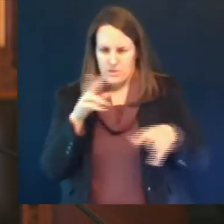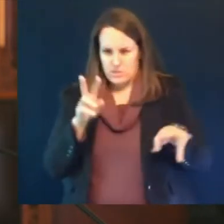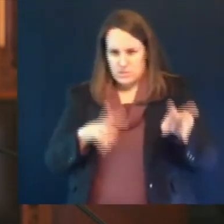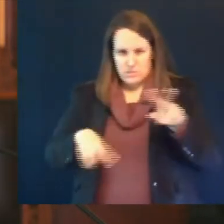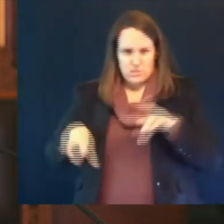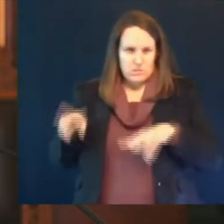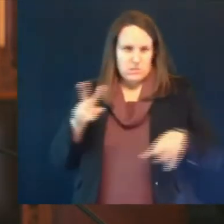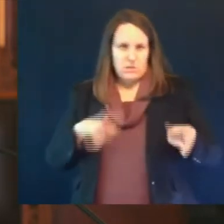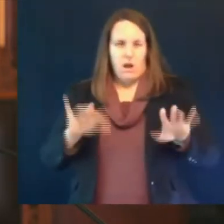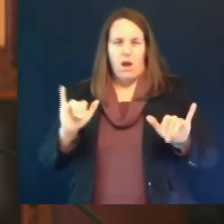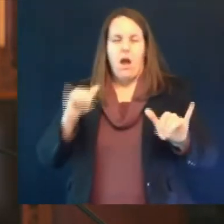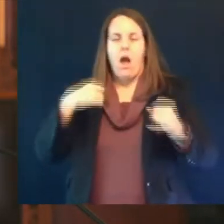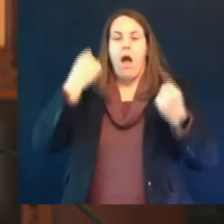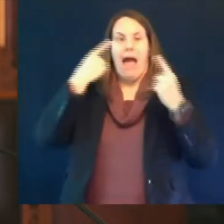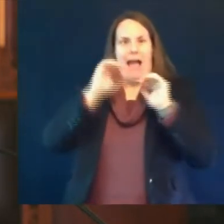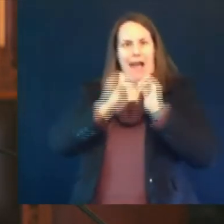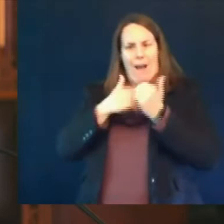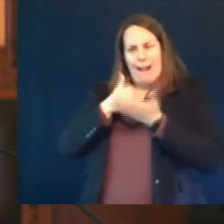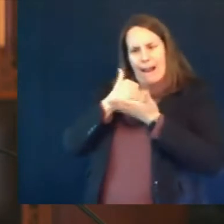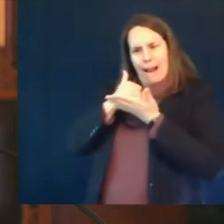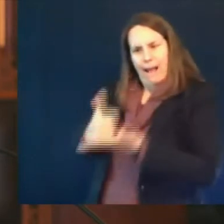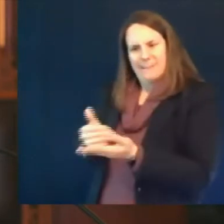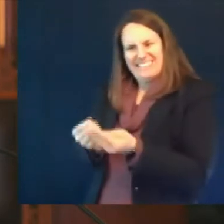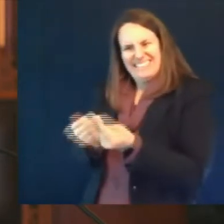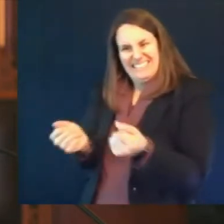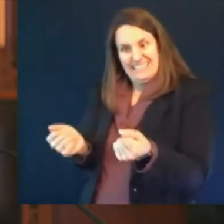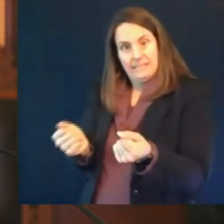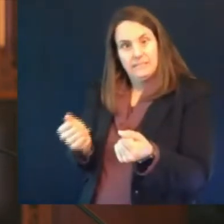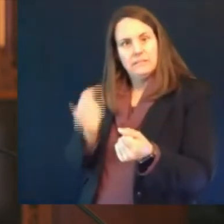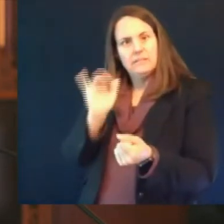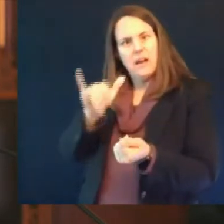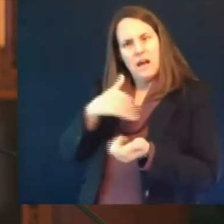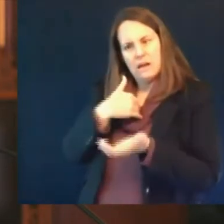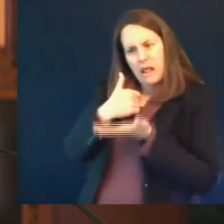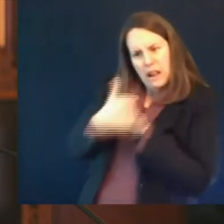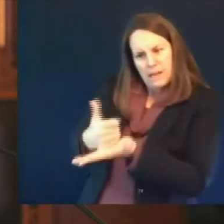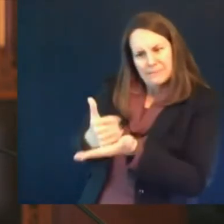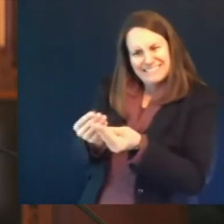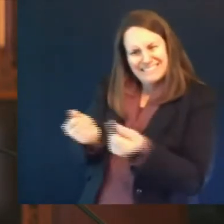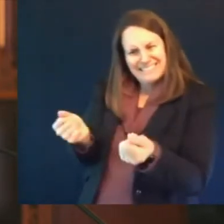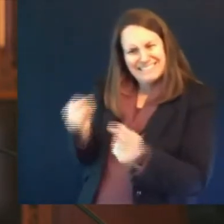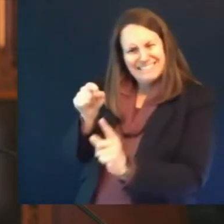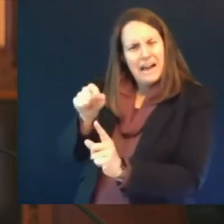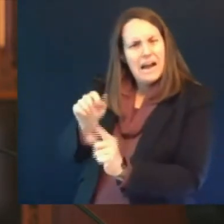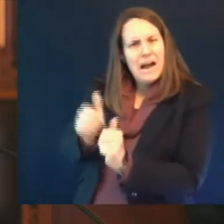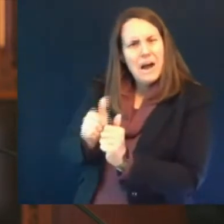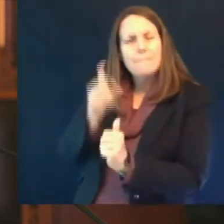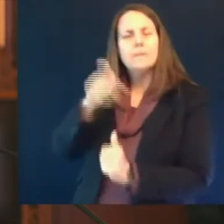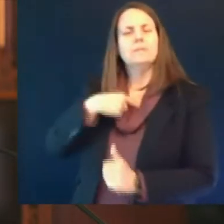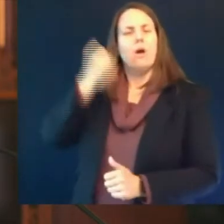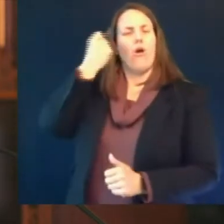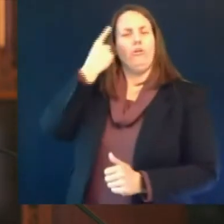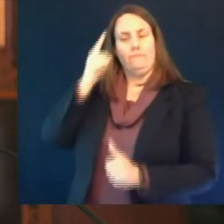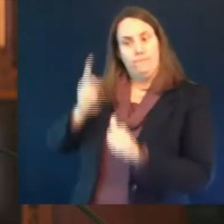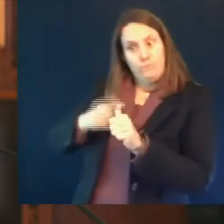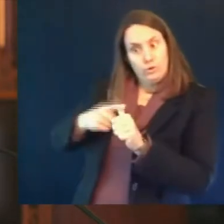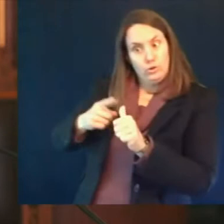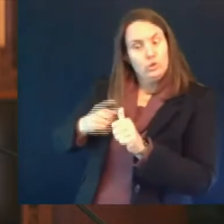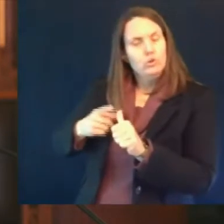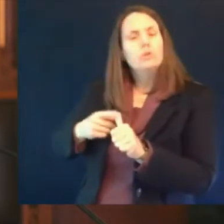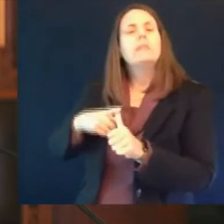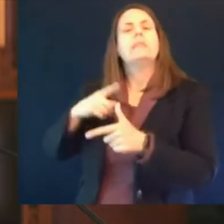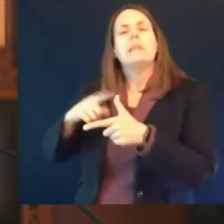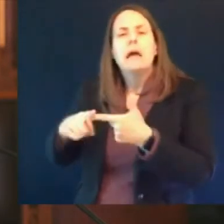so um this action is really focused on increasing safety